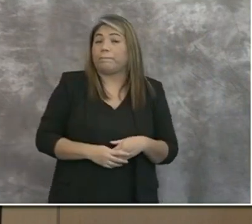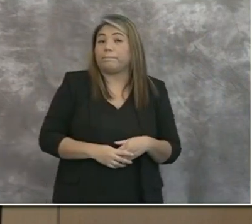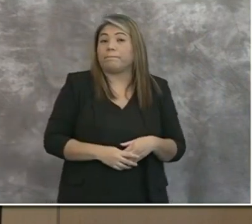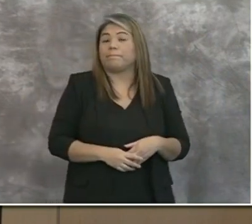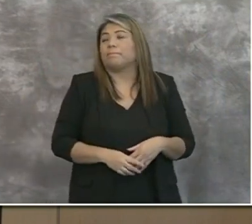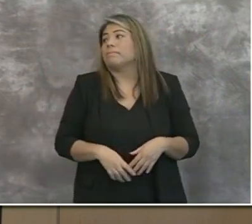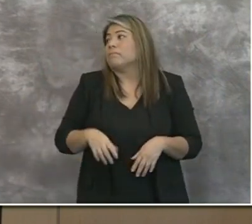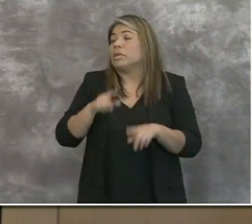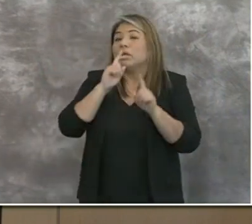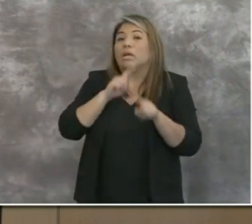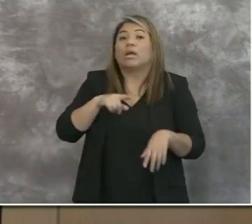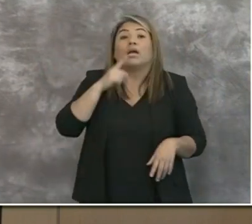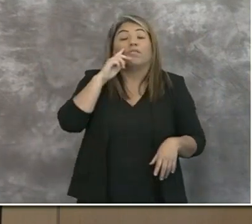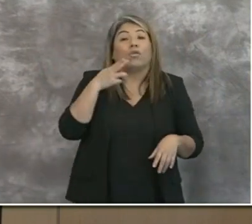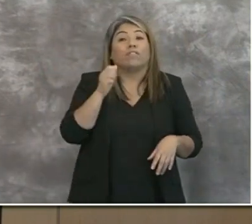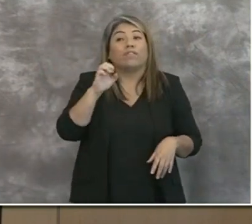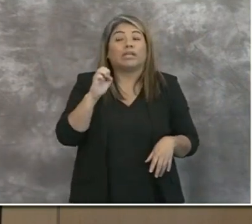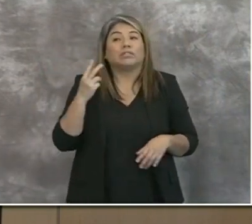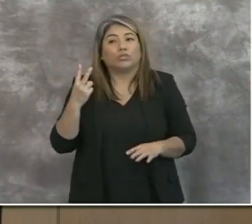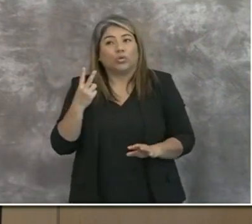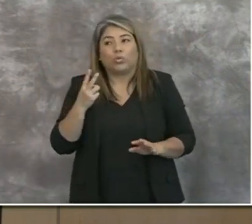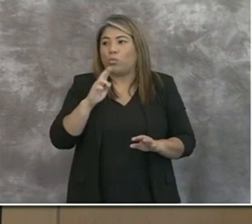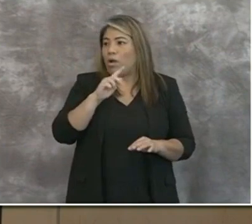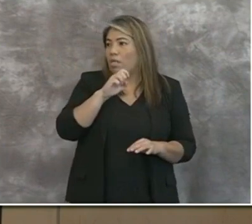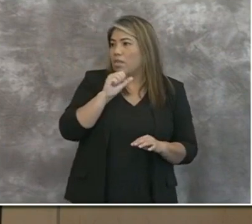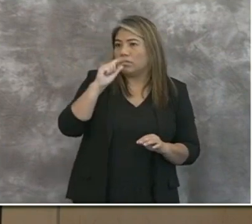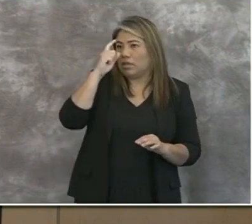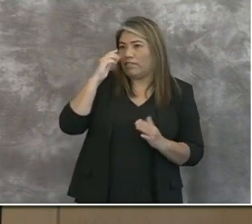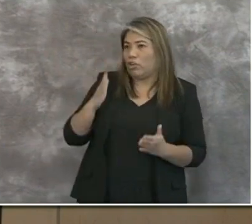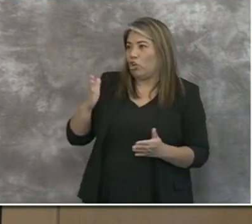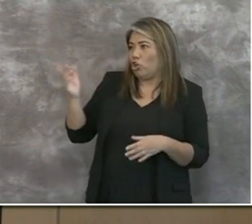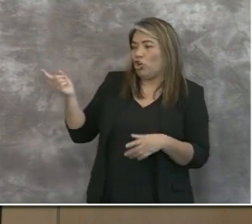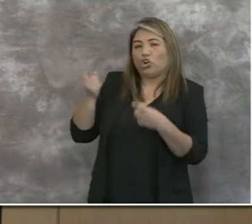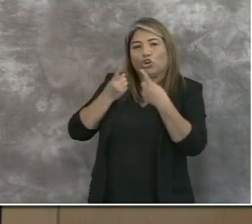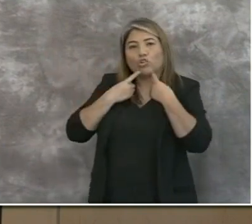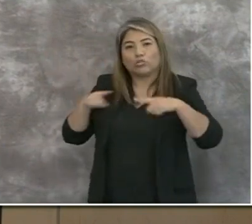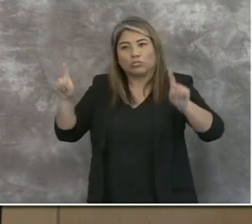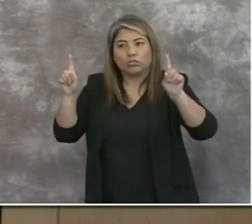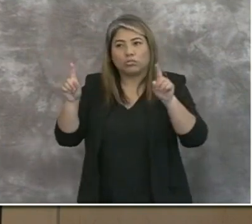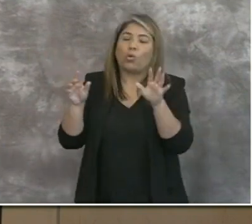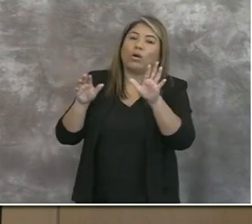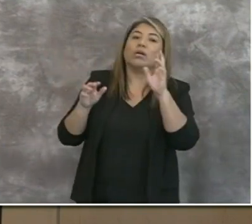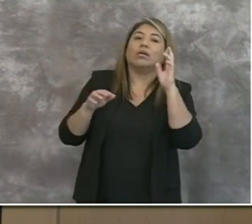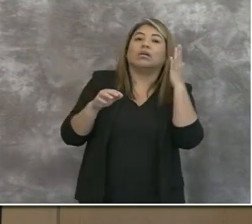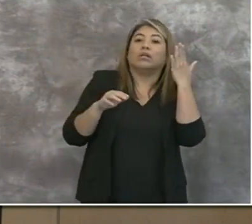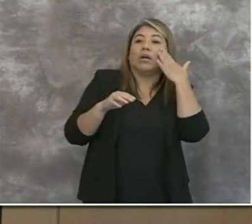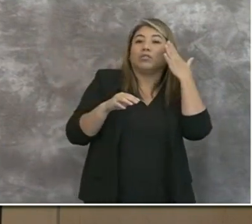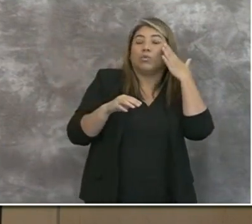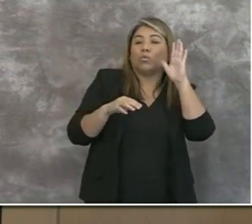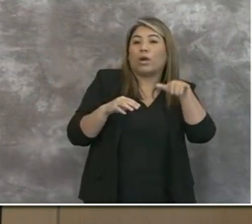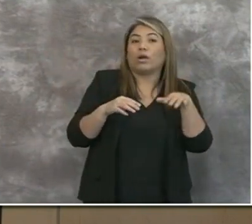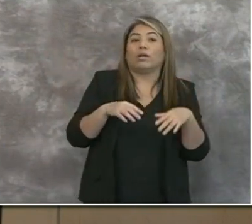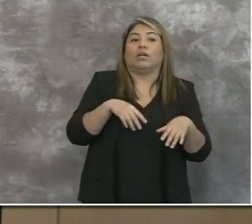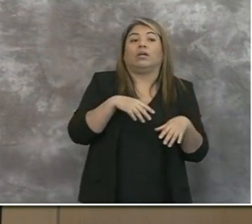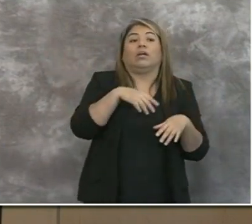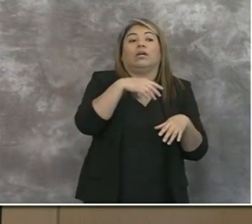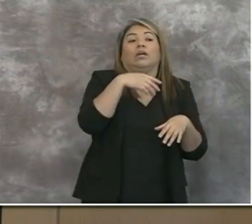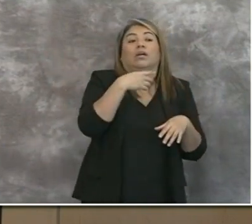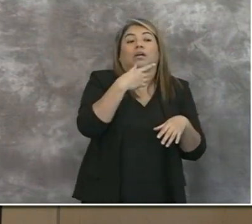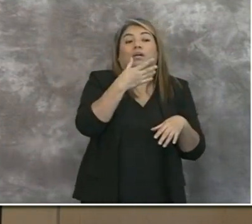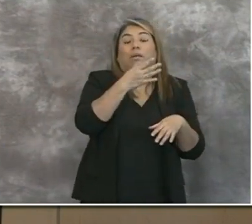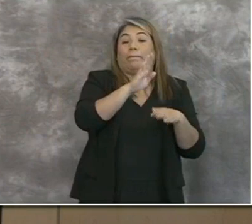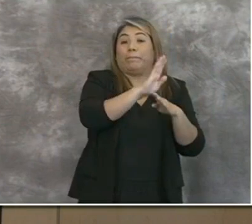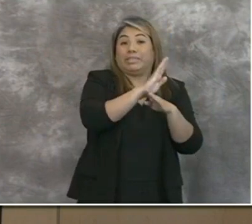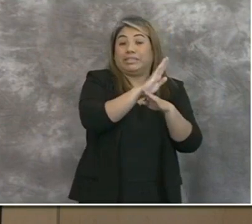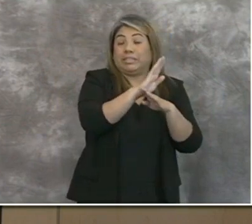So for Phase 2, unless the governor comes out, and as you are aware, the two businesses that were